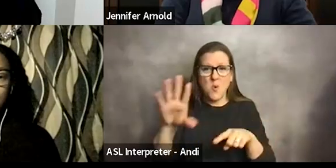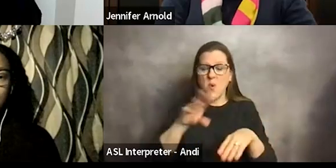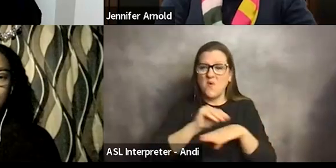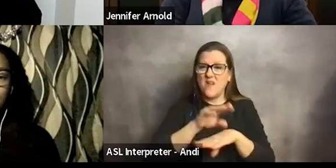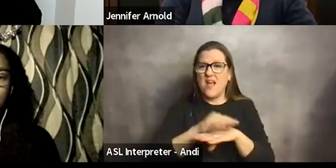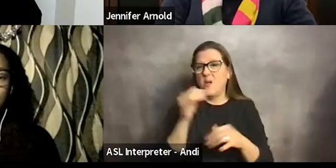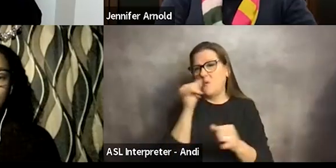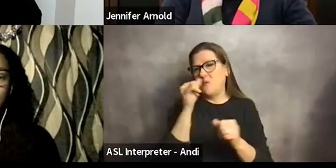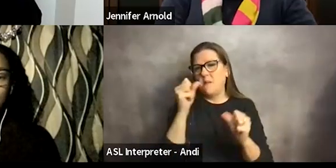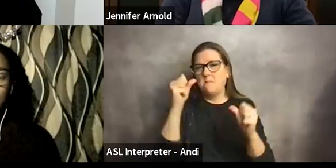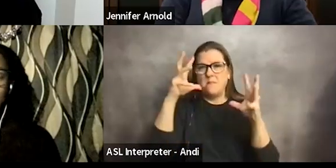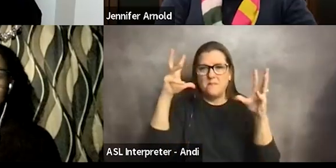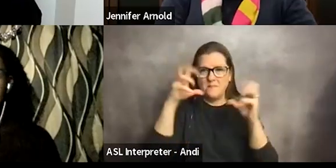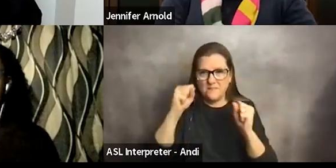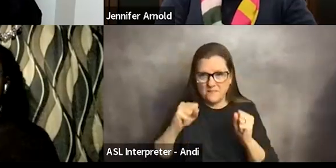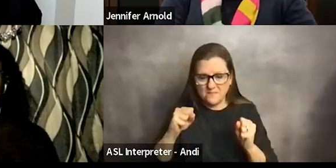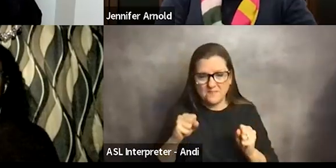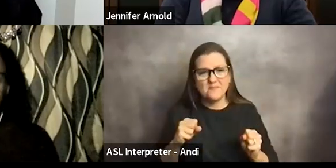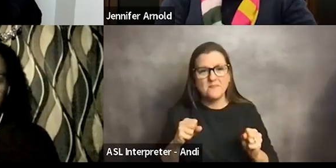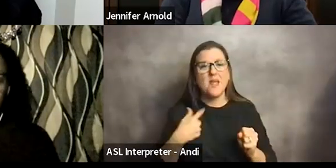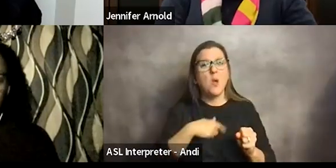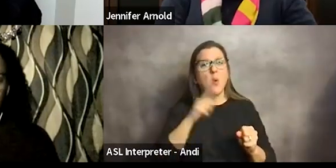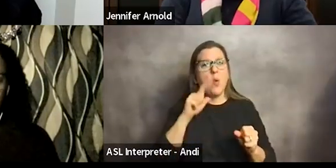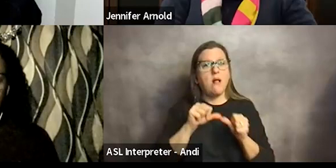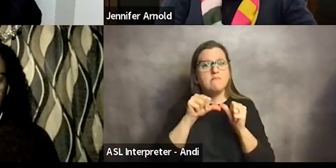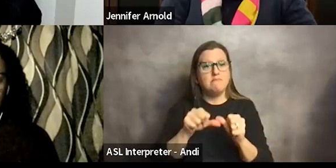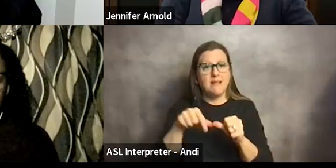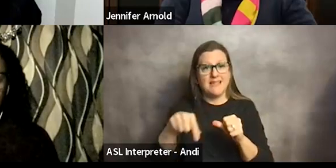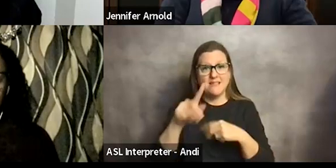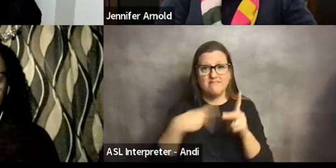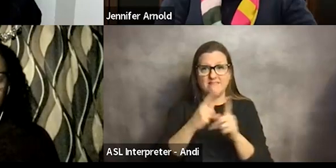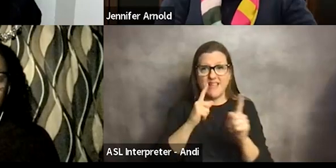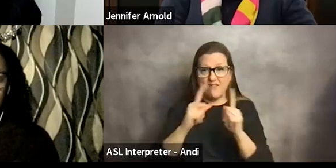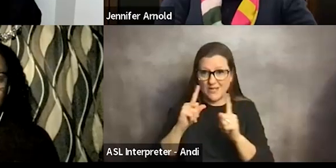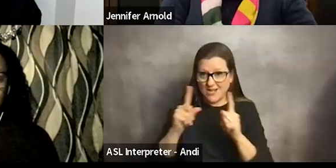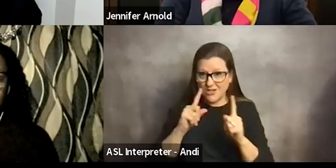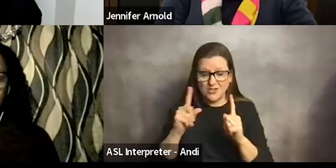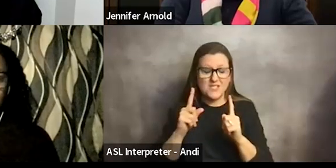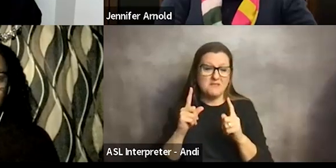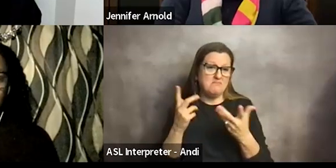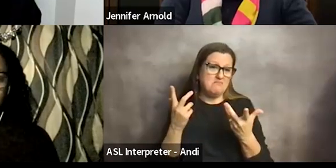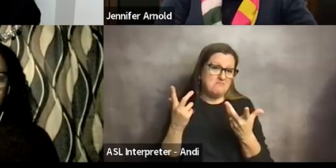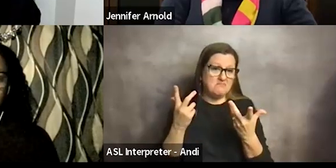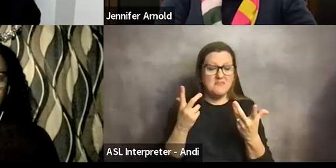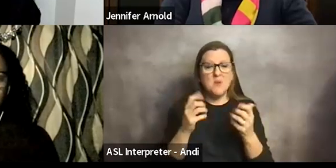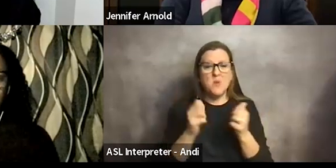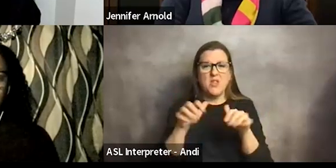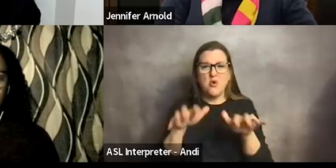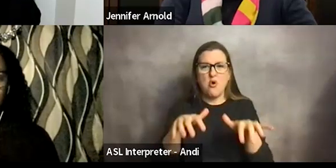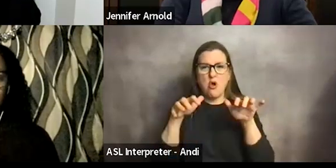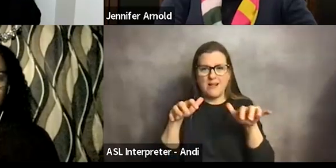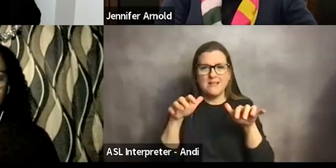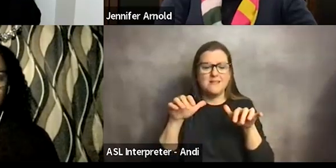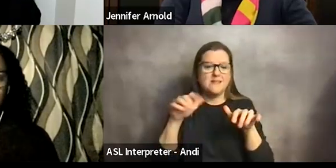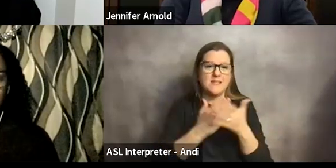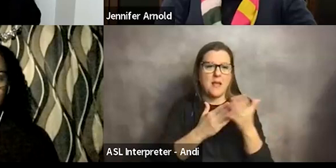amazing. And we will continue this conversation in some way, shape, or form with our audience. This